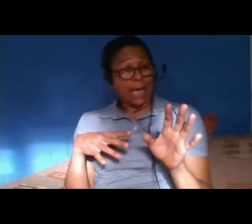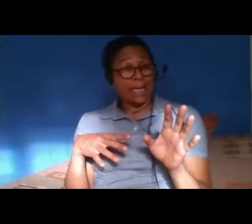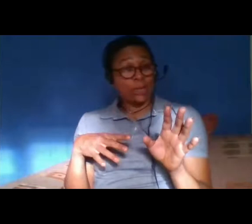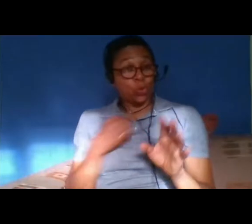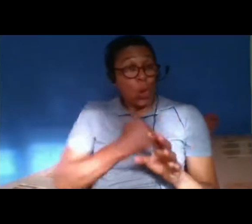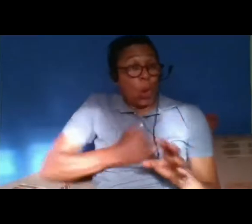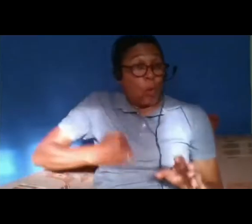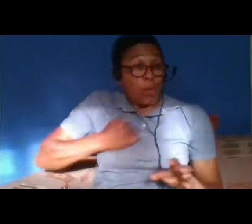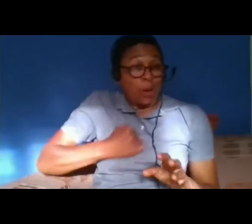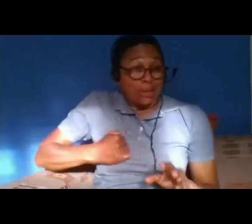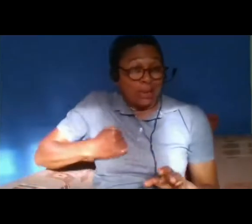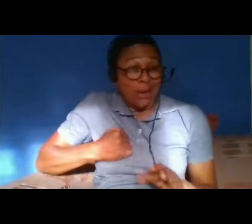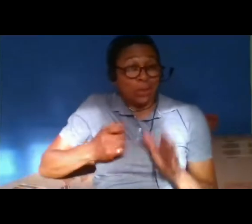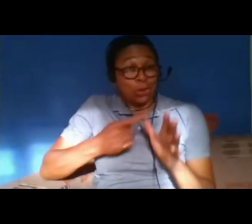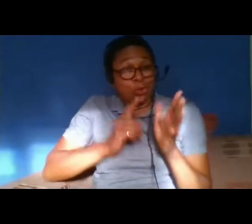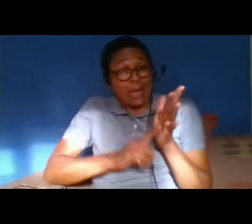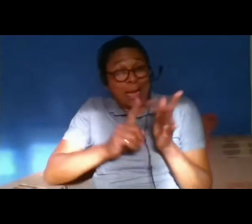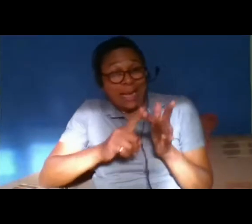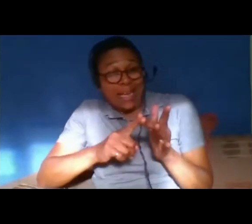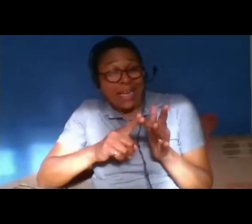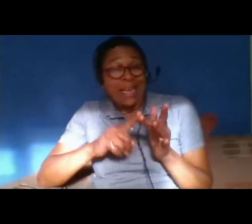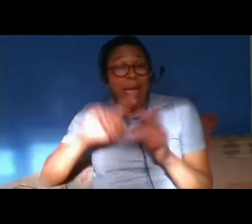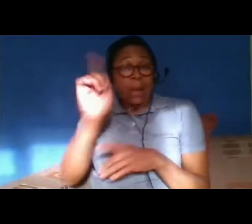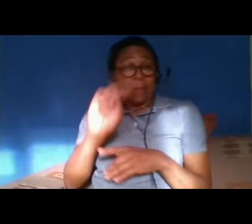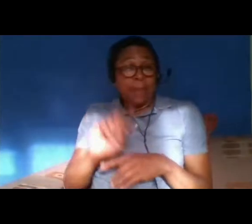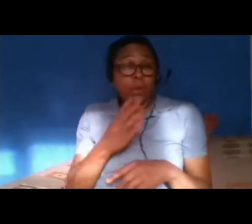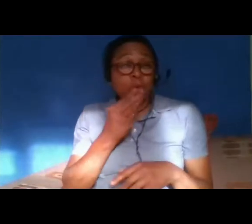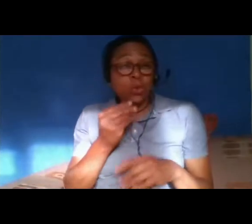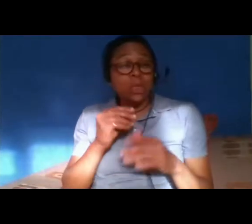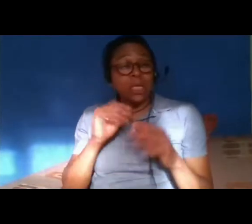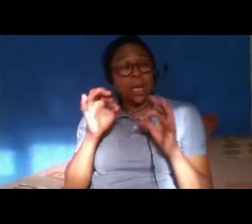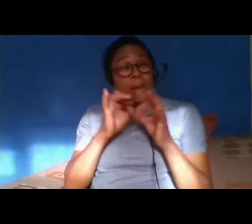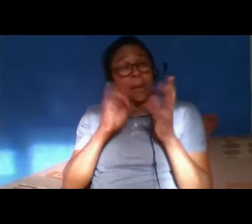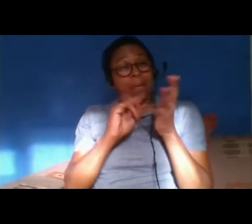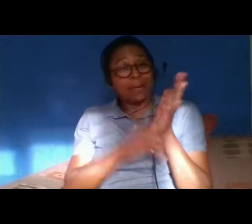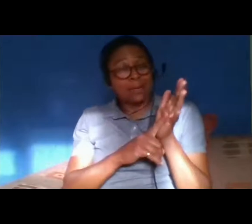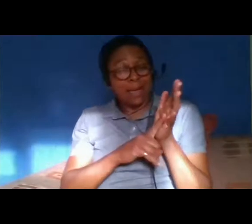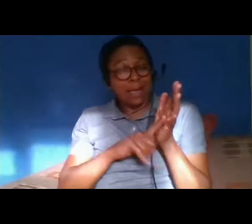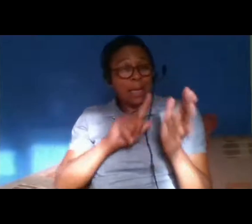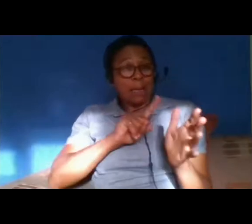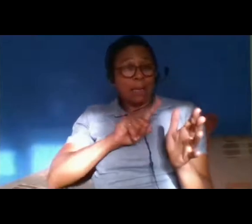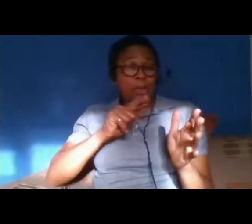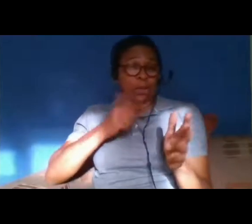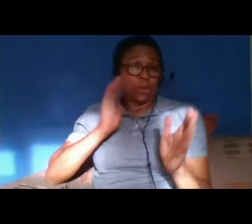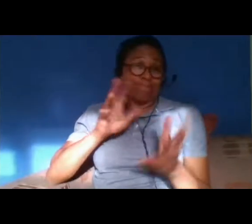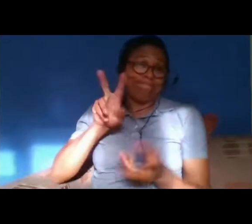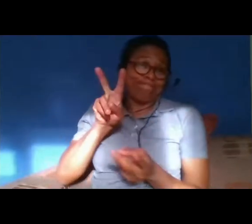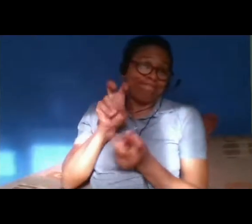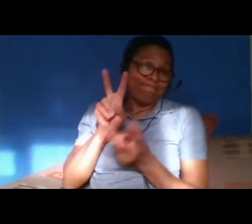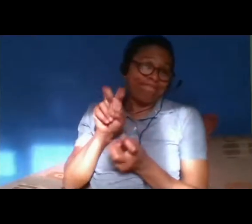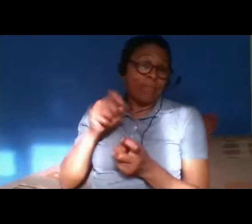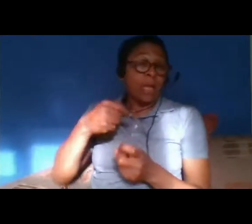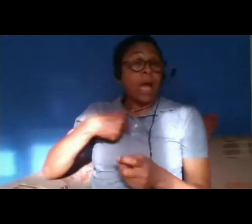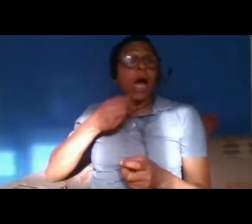and and all of those using bsl to to listen to this um unfortunately i resort to